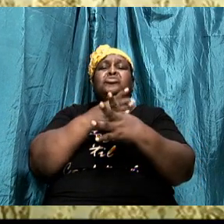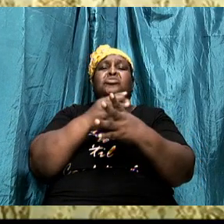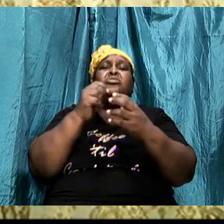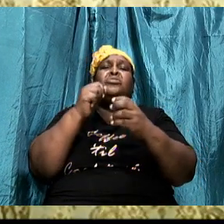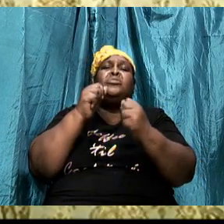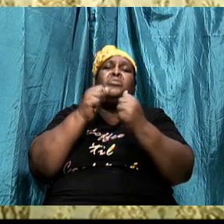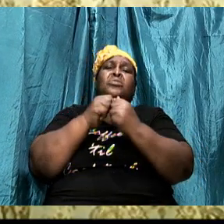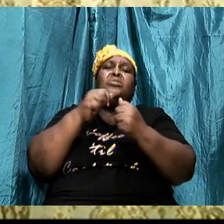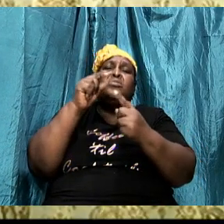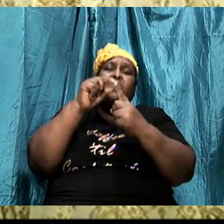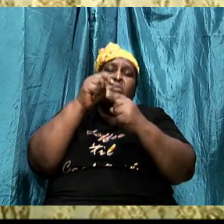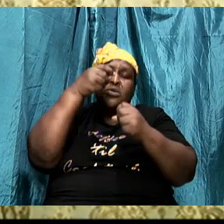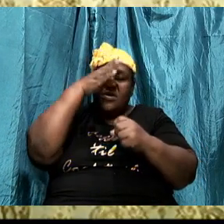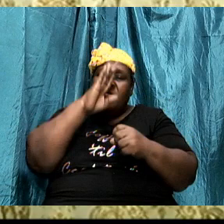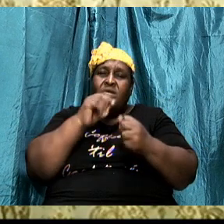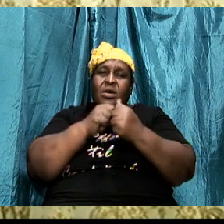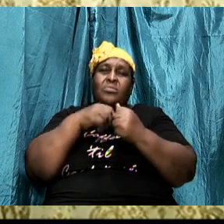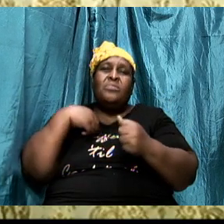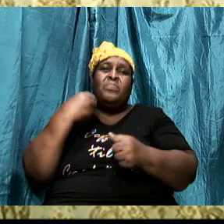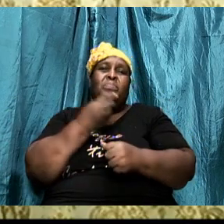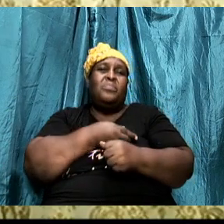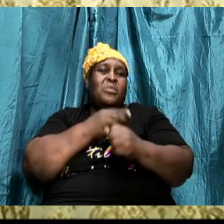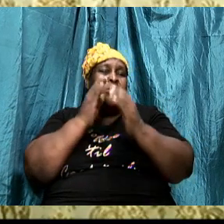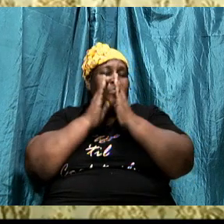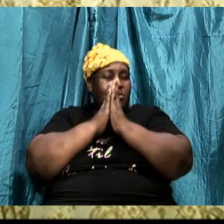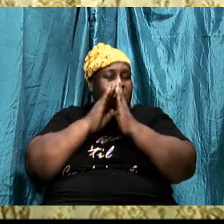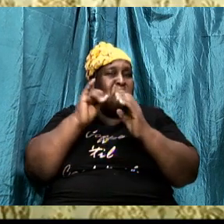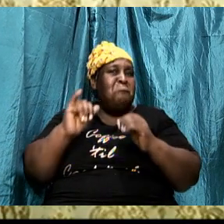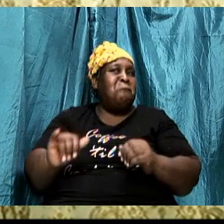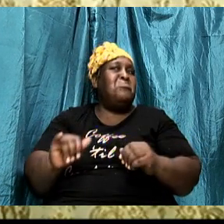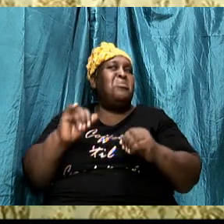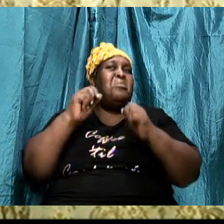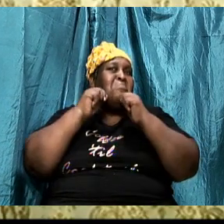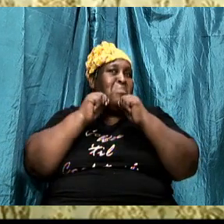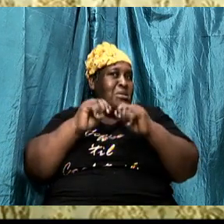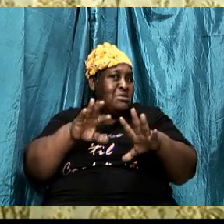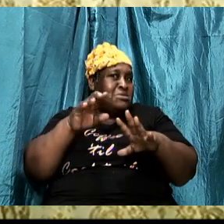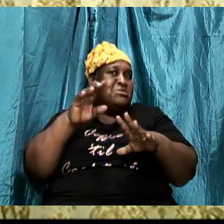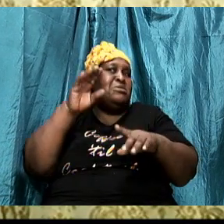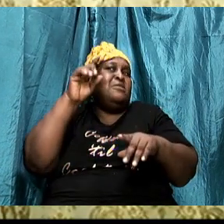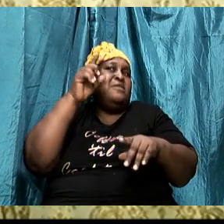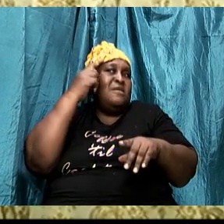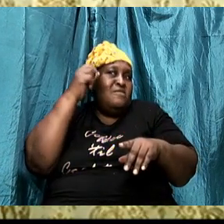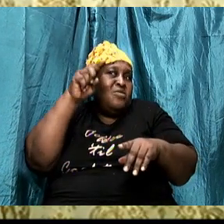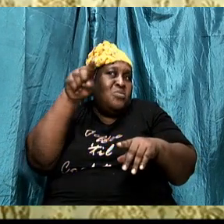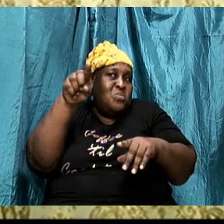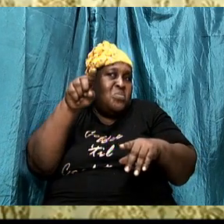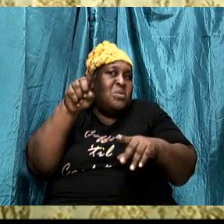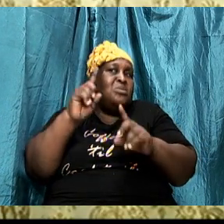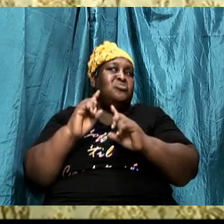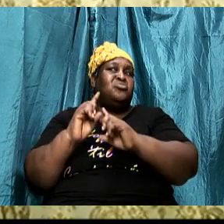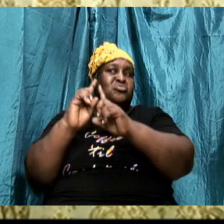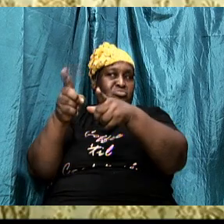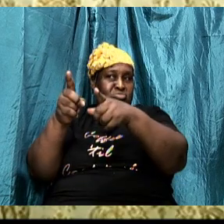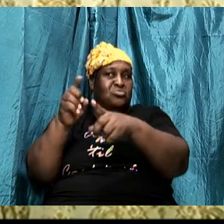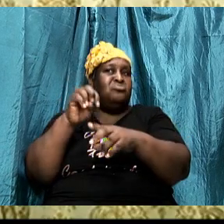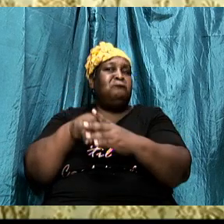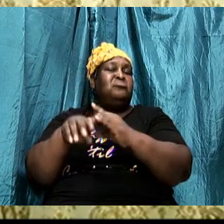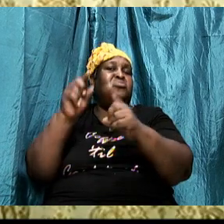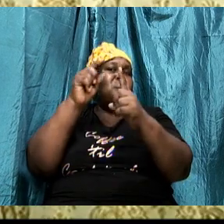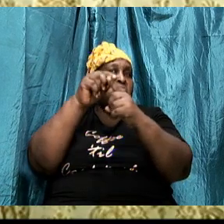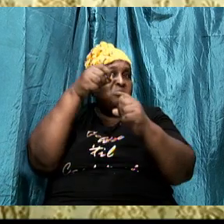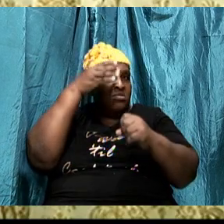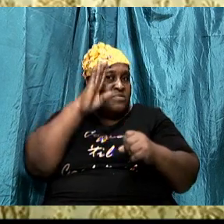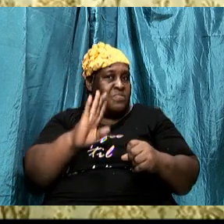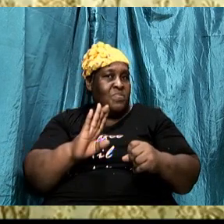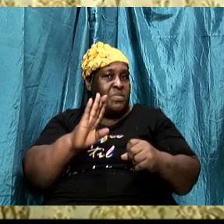believe that there is a blessing in store for you, but we believe that there is instruction in the Word of God, you